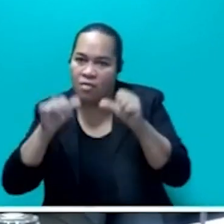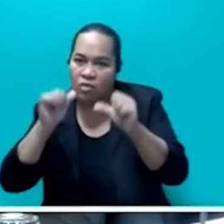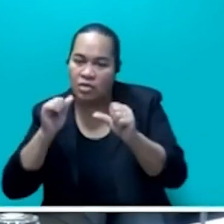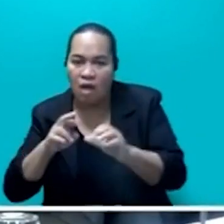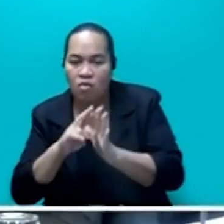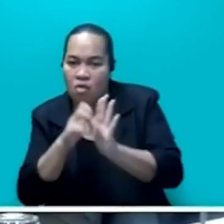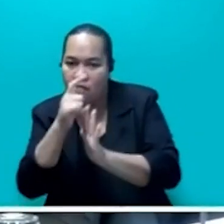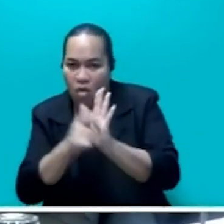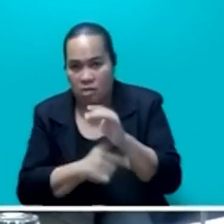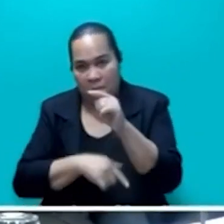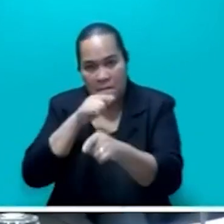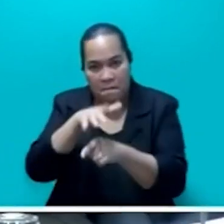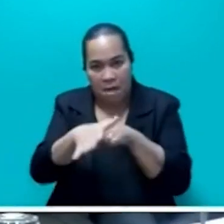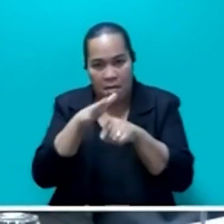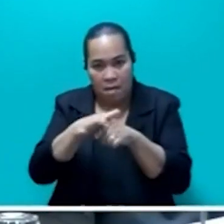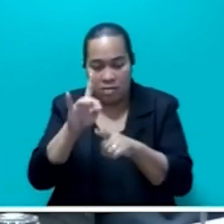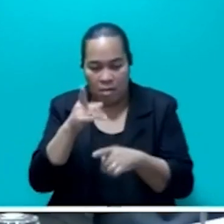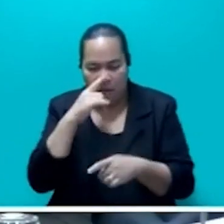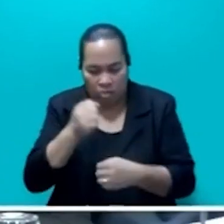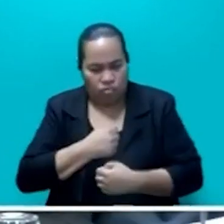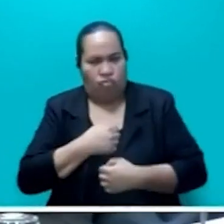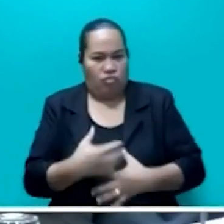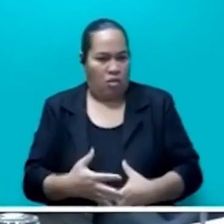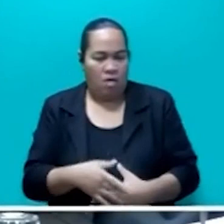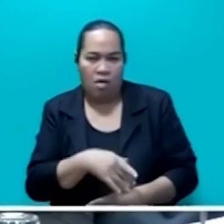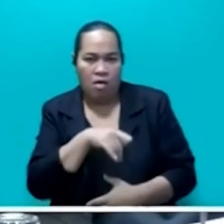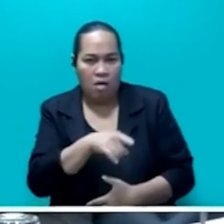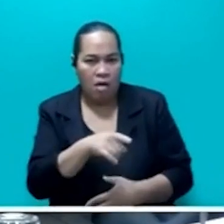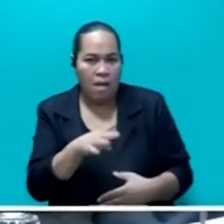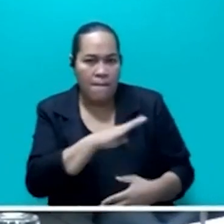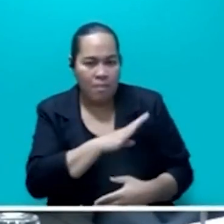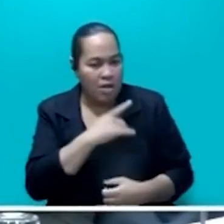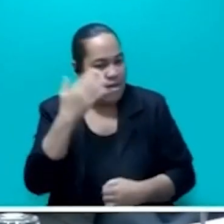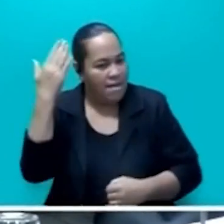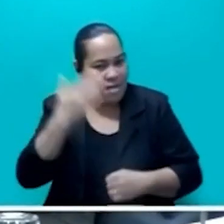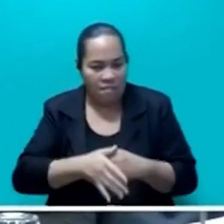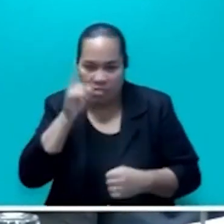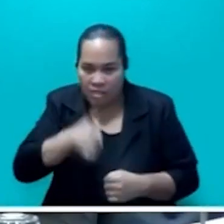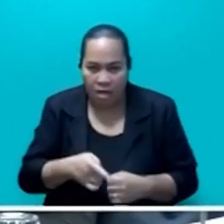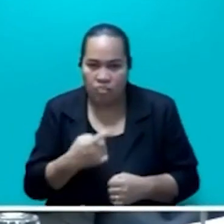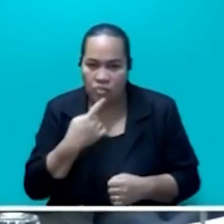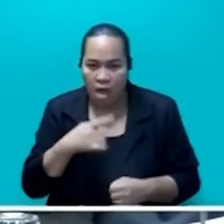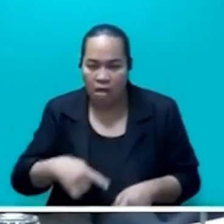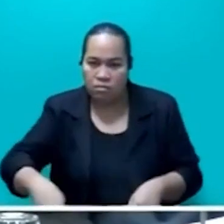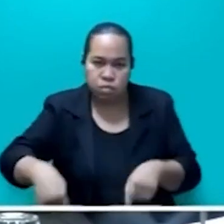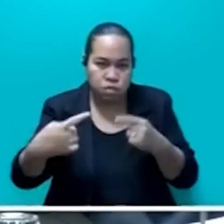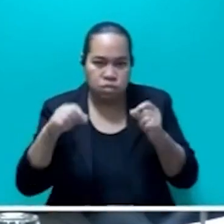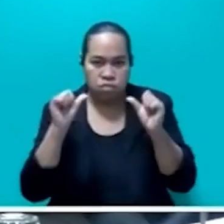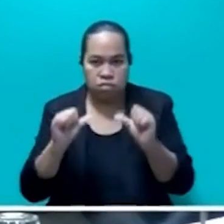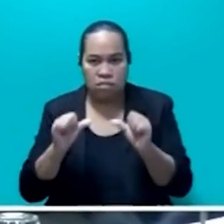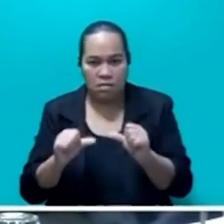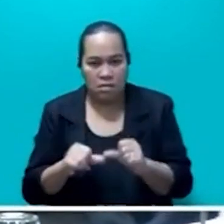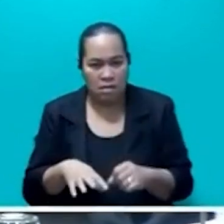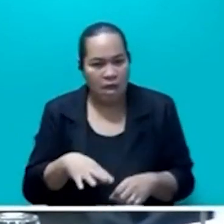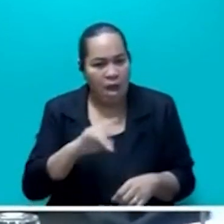On any measure, these are shocking claims. They should never have been made. The allegations are totally